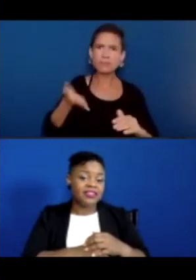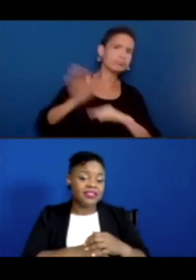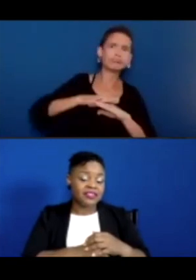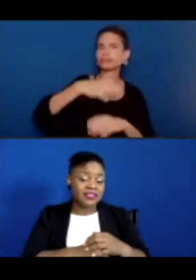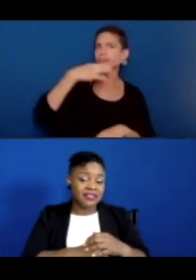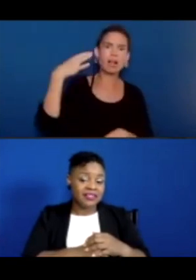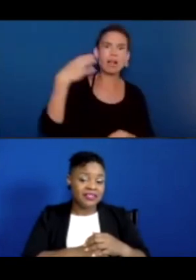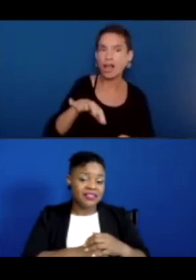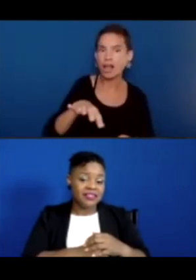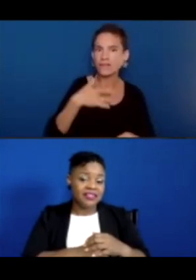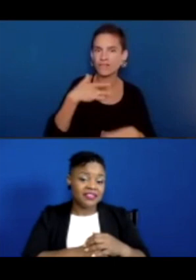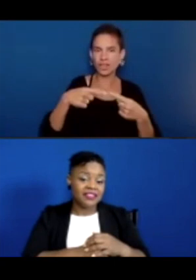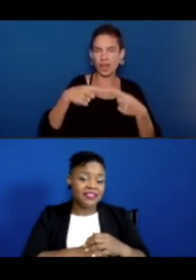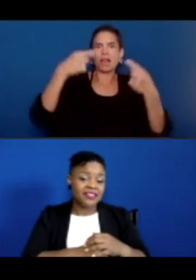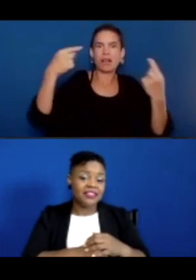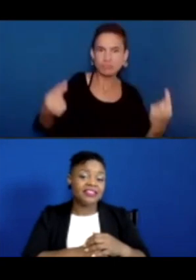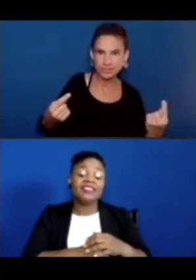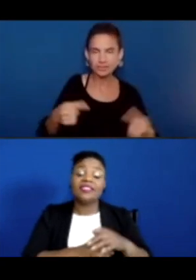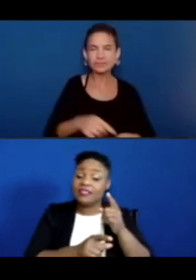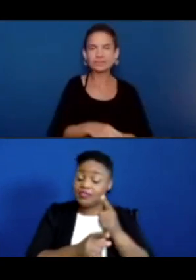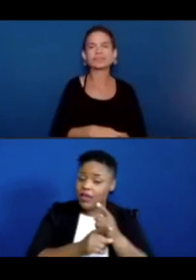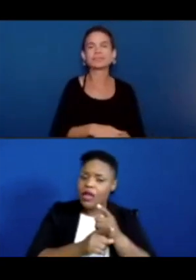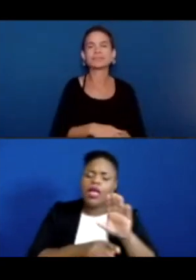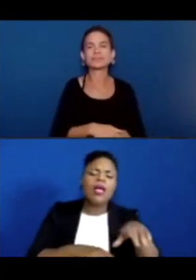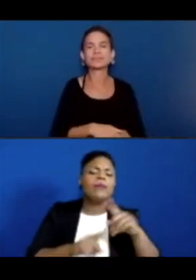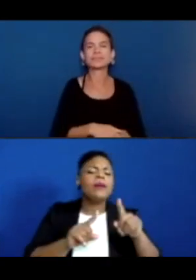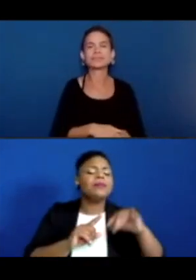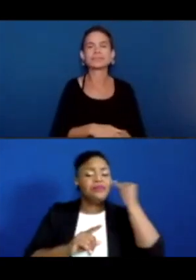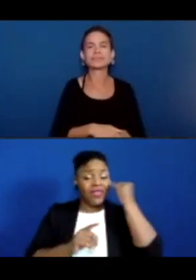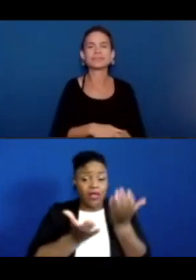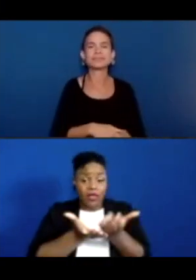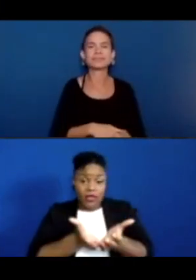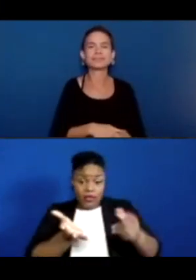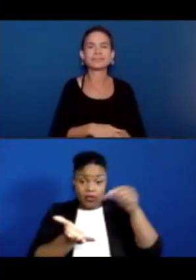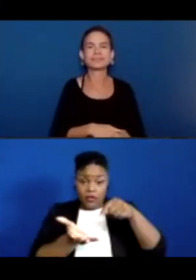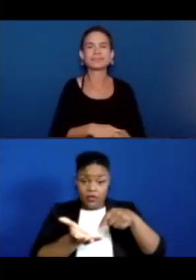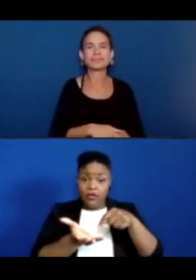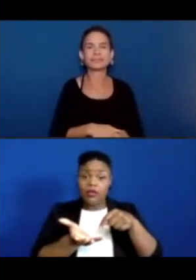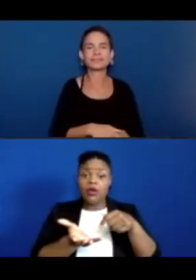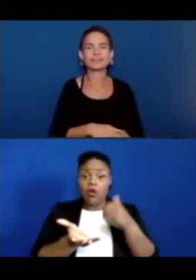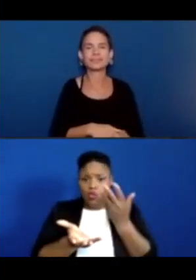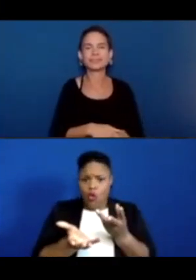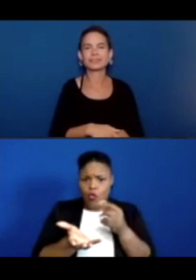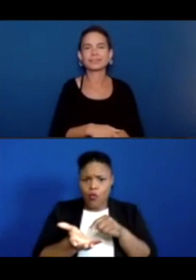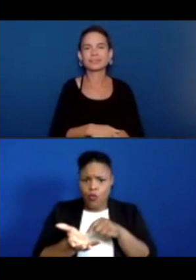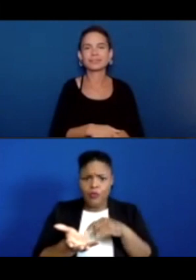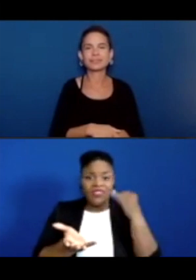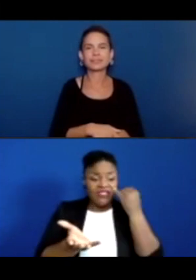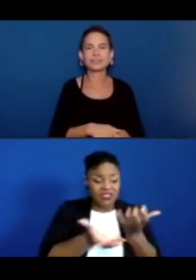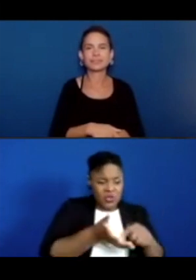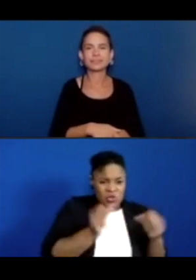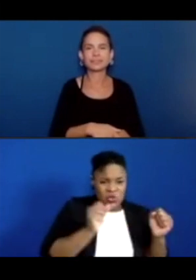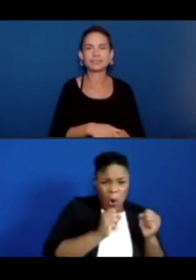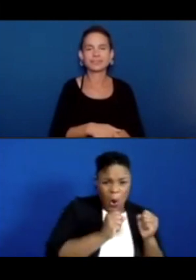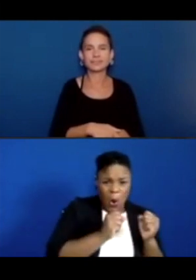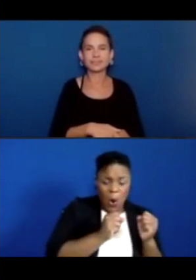nice and nice and warm. But if I were to just put it in the hot, hot, hot, I would have felt like it was hotter than what it